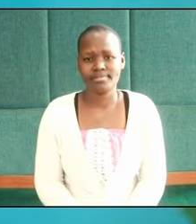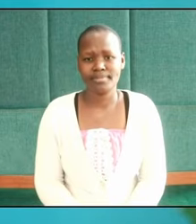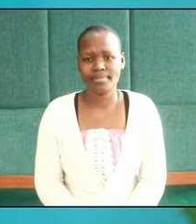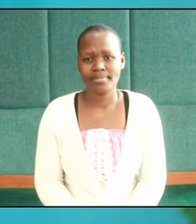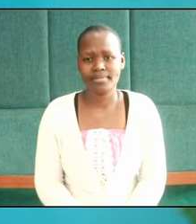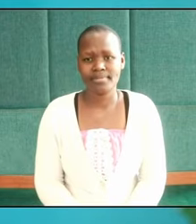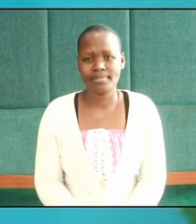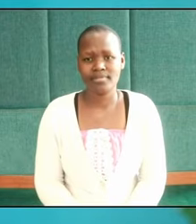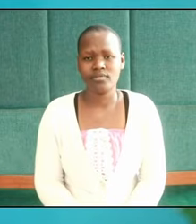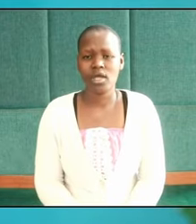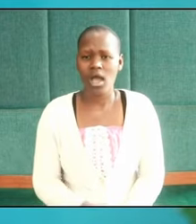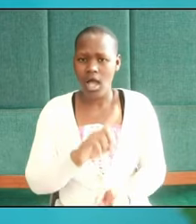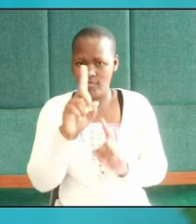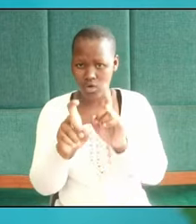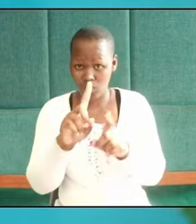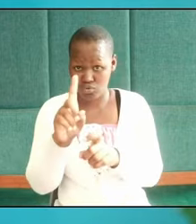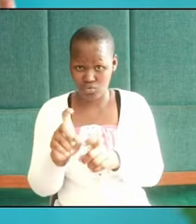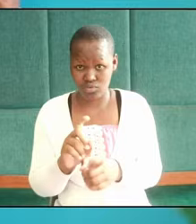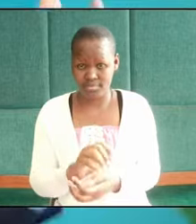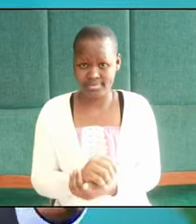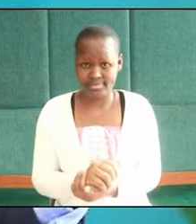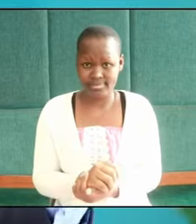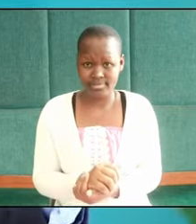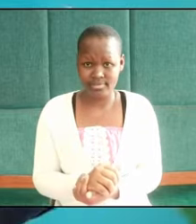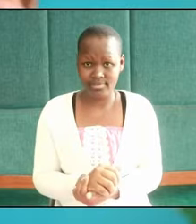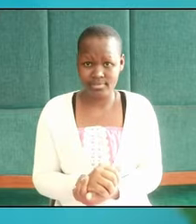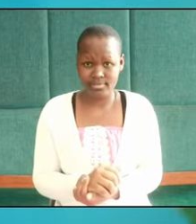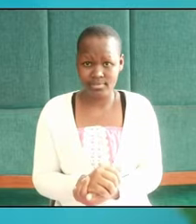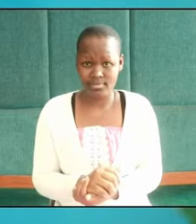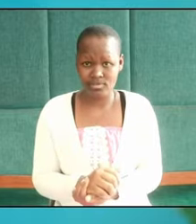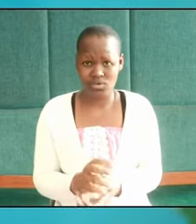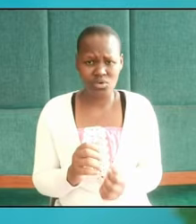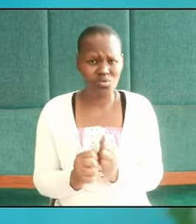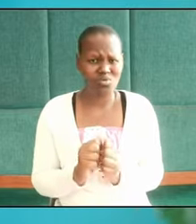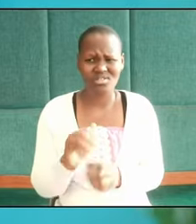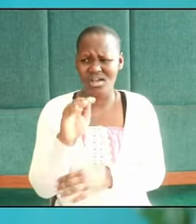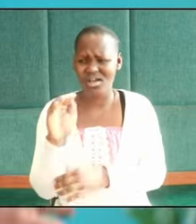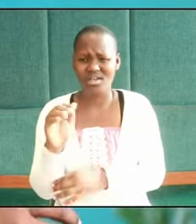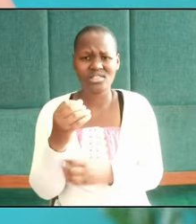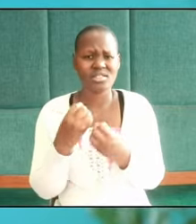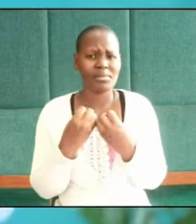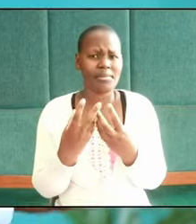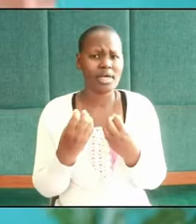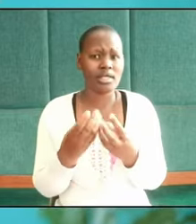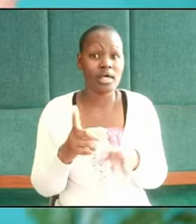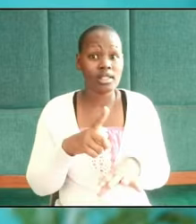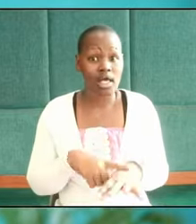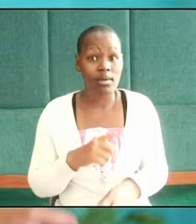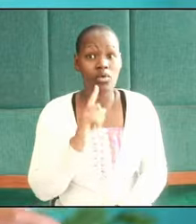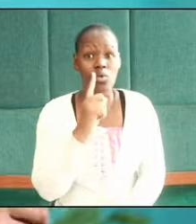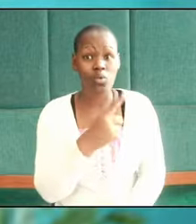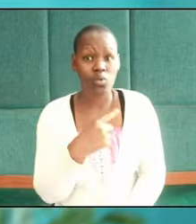This is the question that marvels many when those who